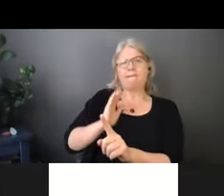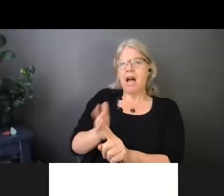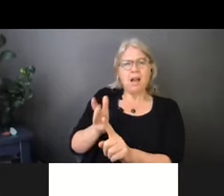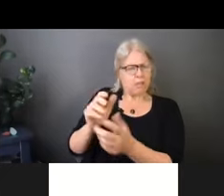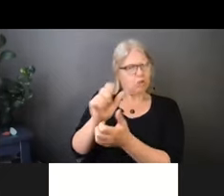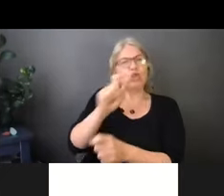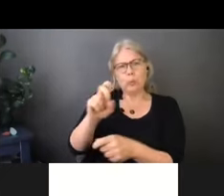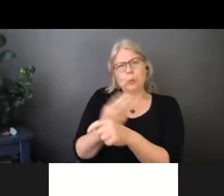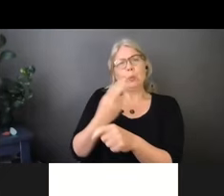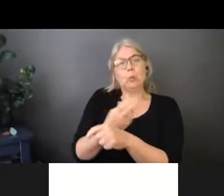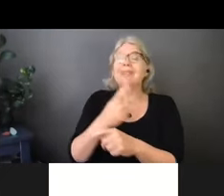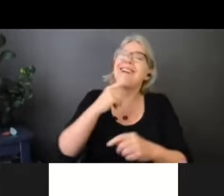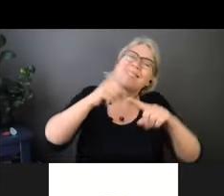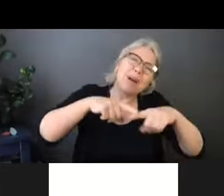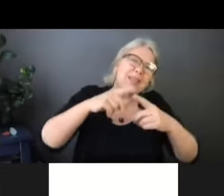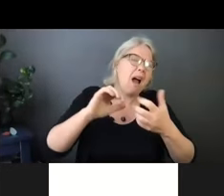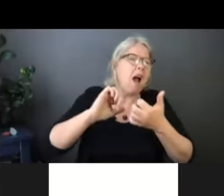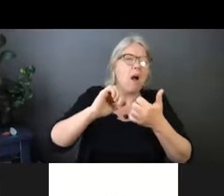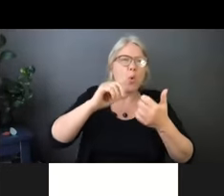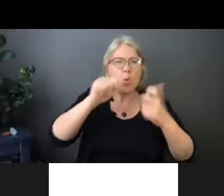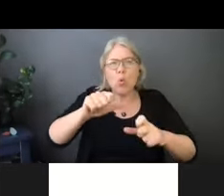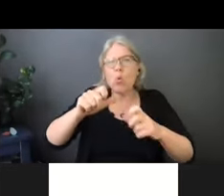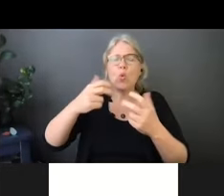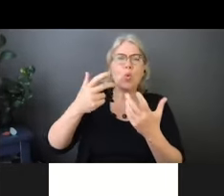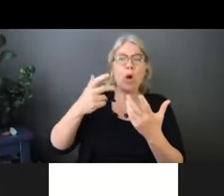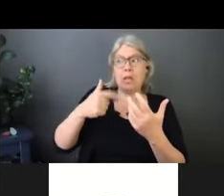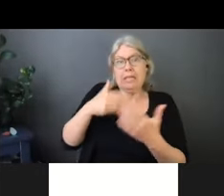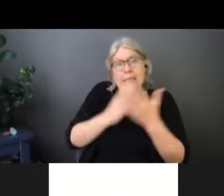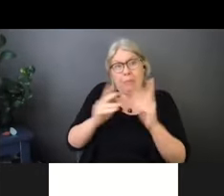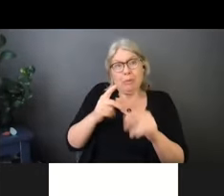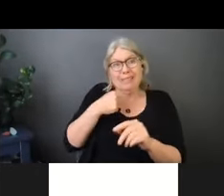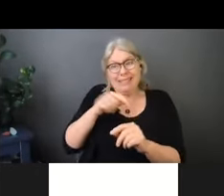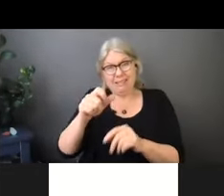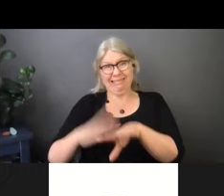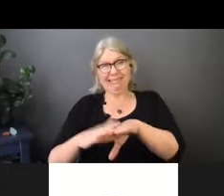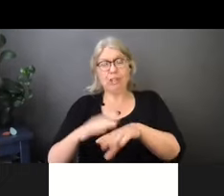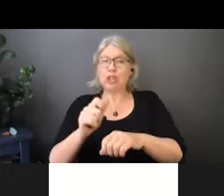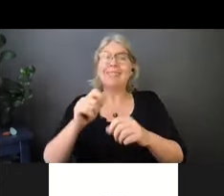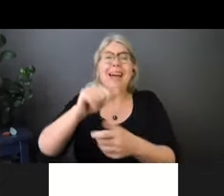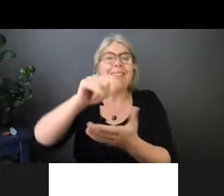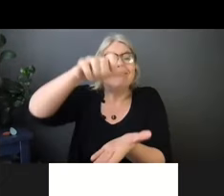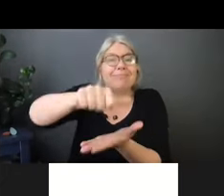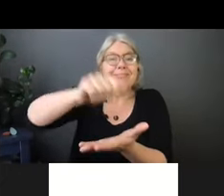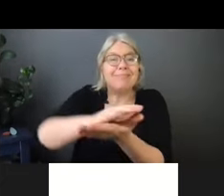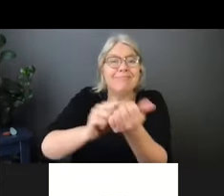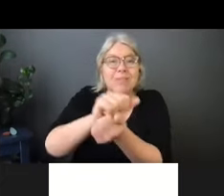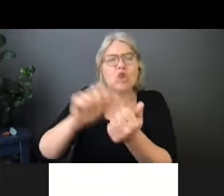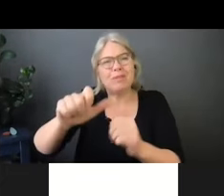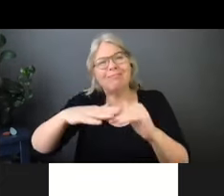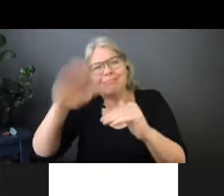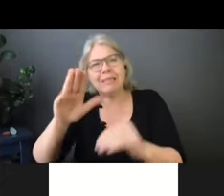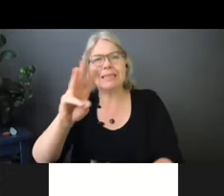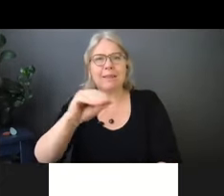health and safety indicates a 60% alcohol content. The WHO and Public Health